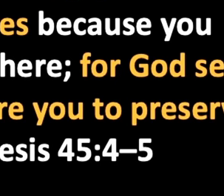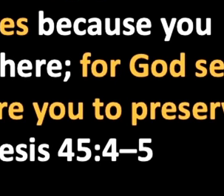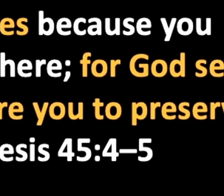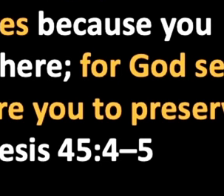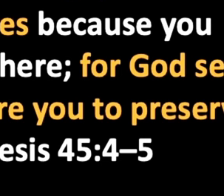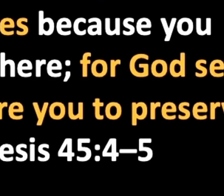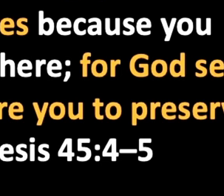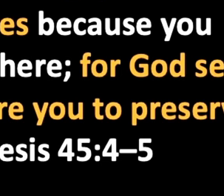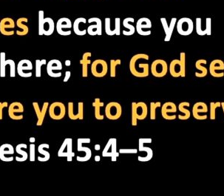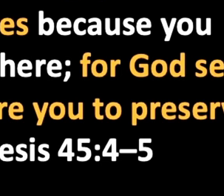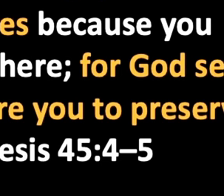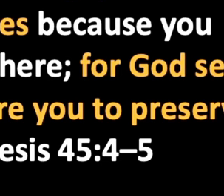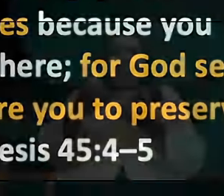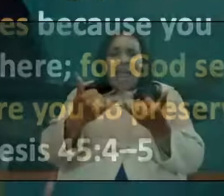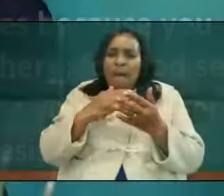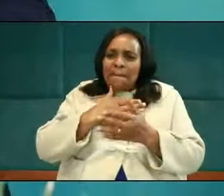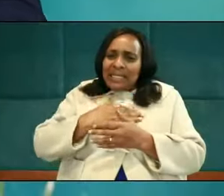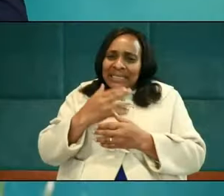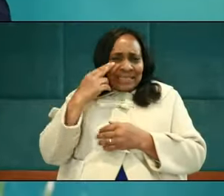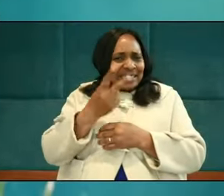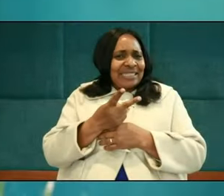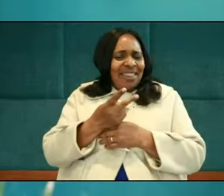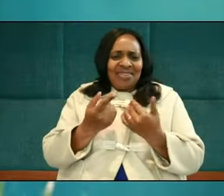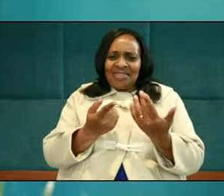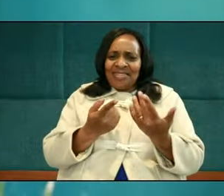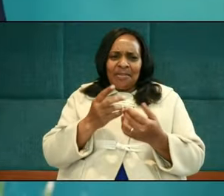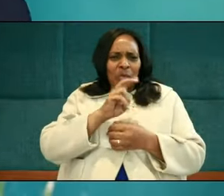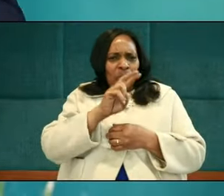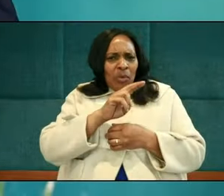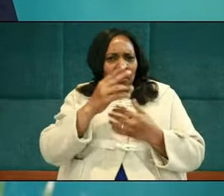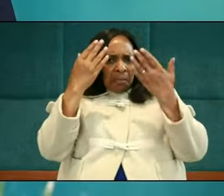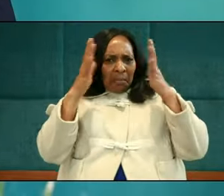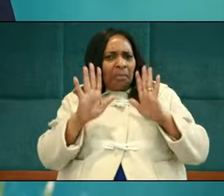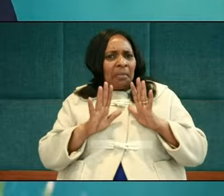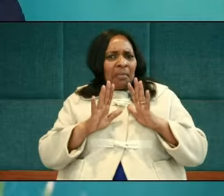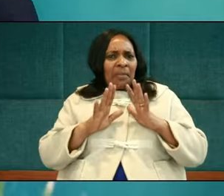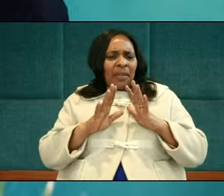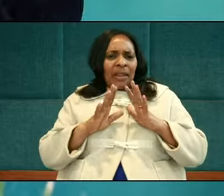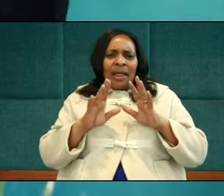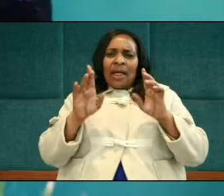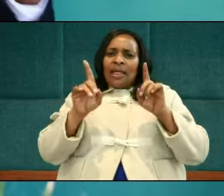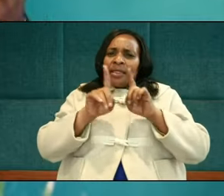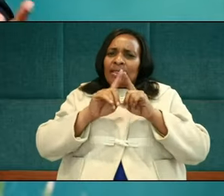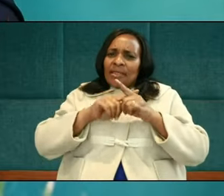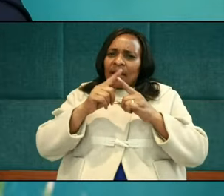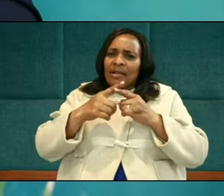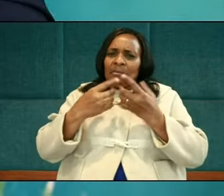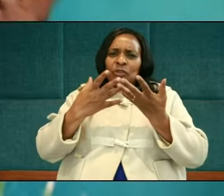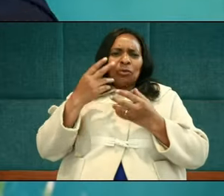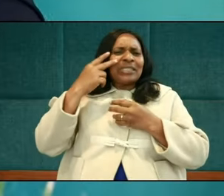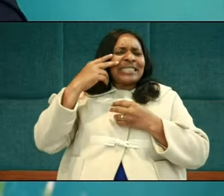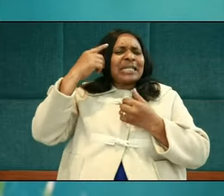Please note, at this point, they had not recognized their brother. God had repackaged their